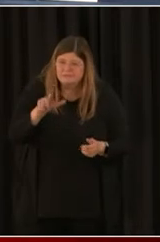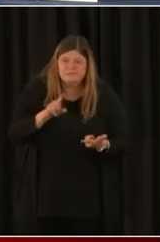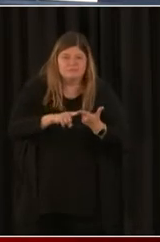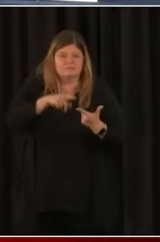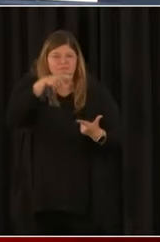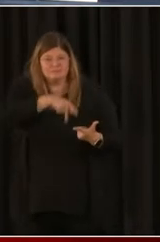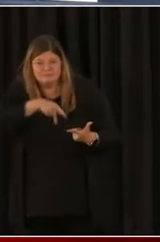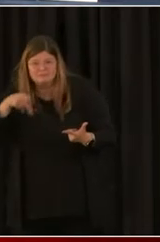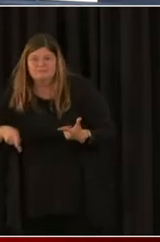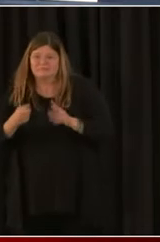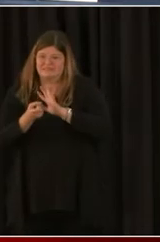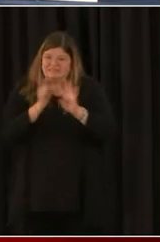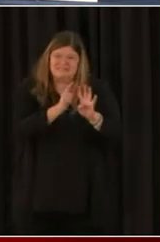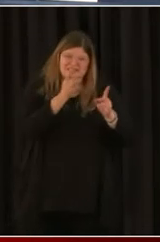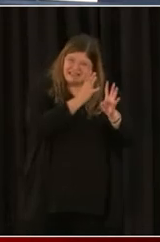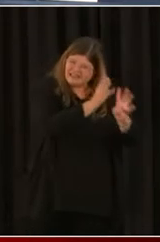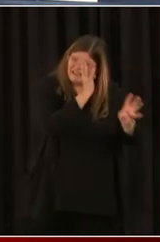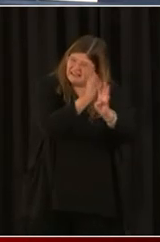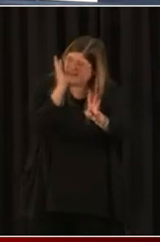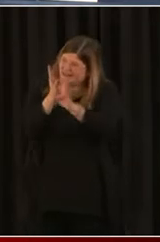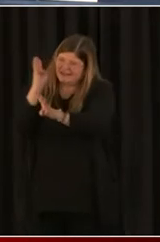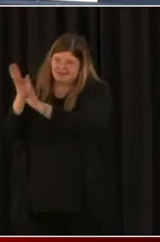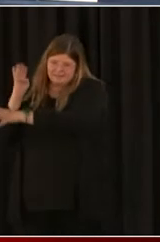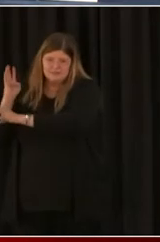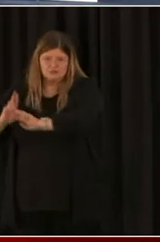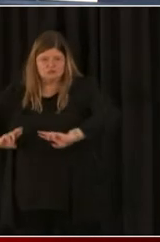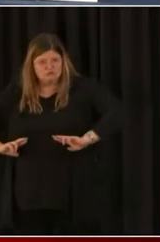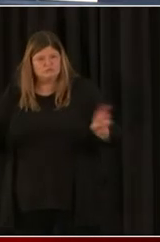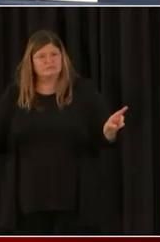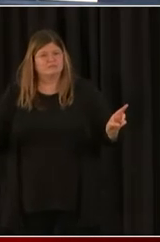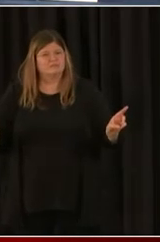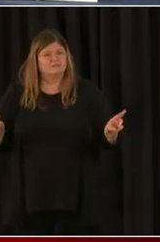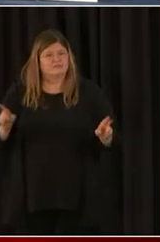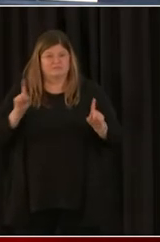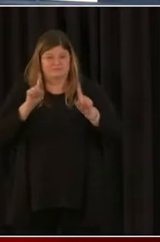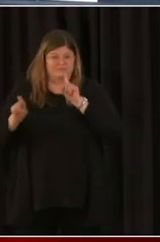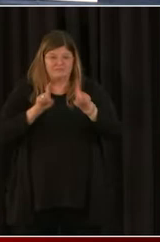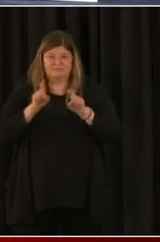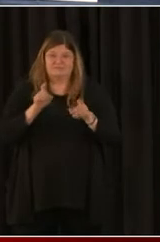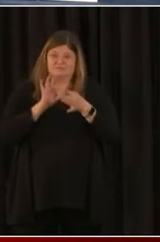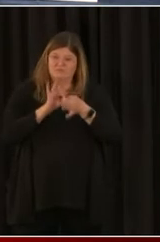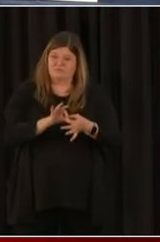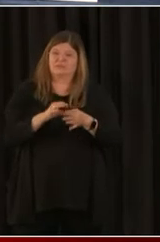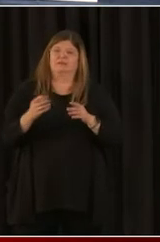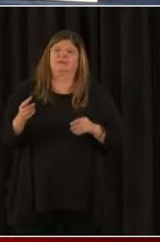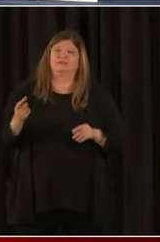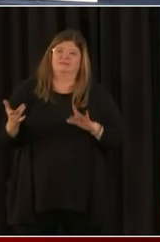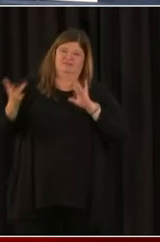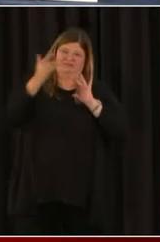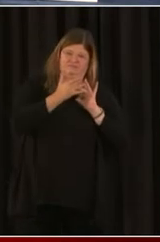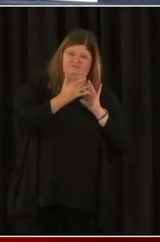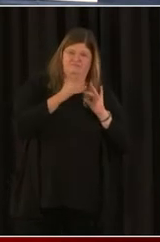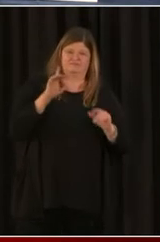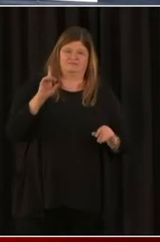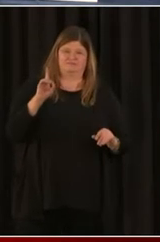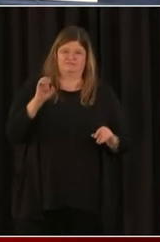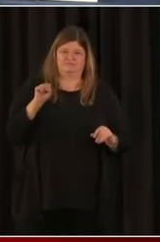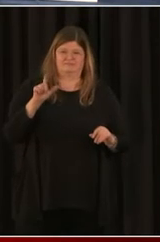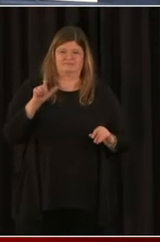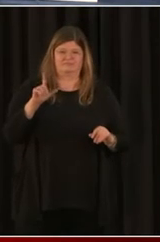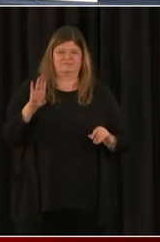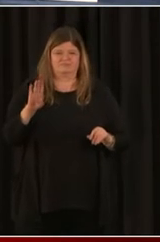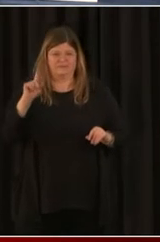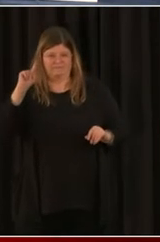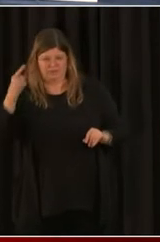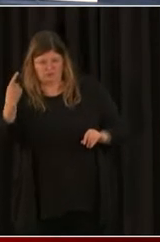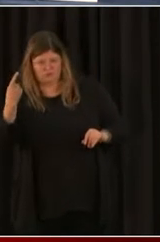line. And if you have a question or you need a little help, then reach out. But I, but don't come to DSLBD first. Don't go to the chambers first.